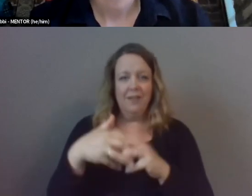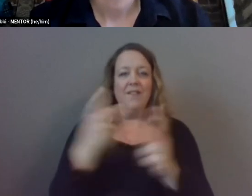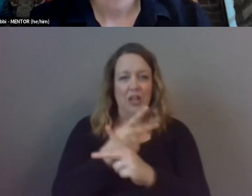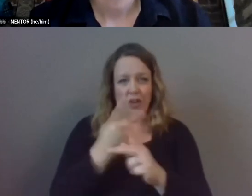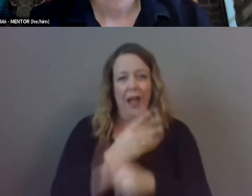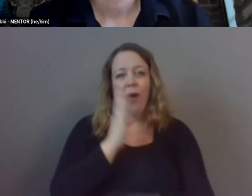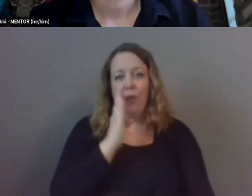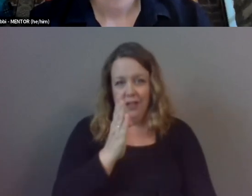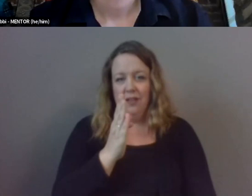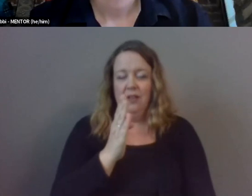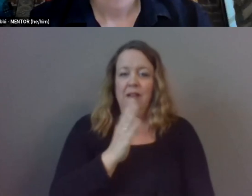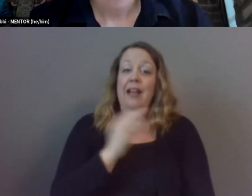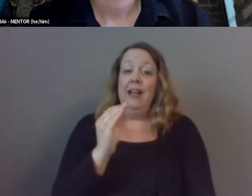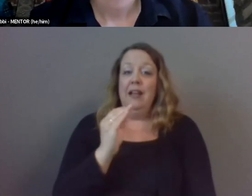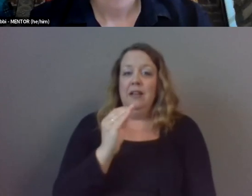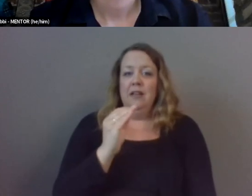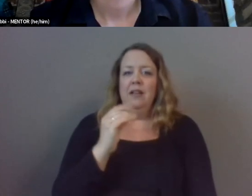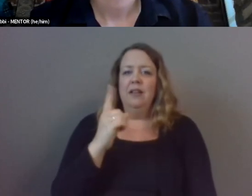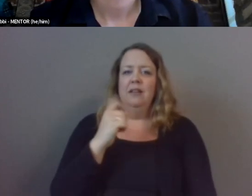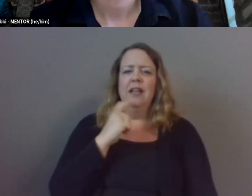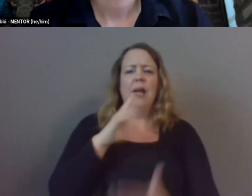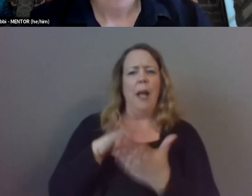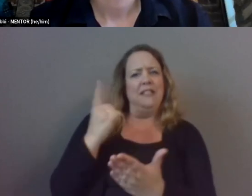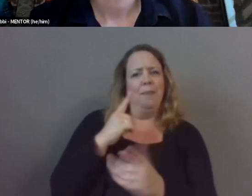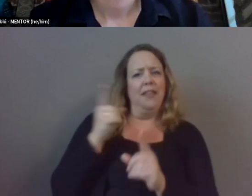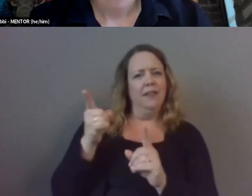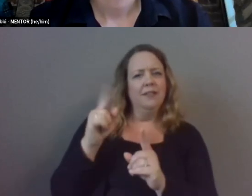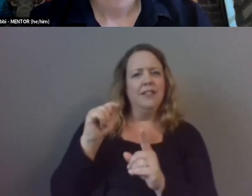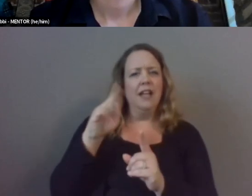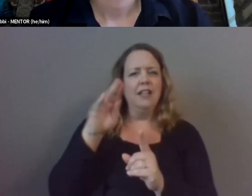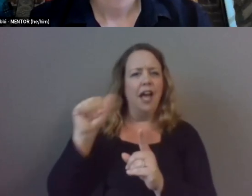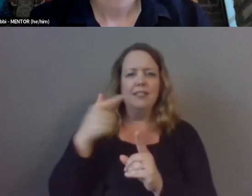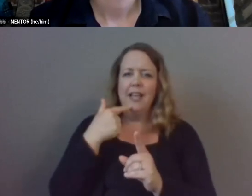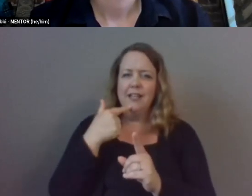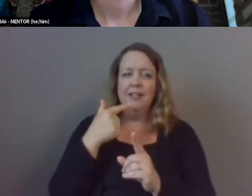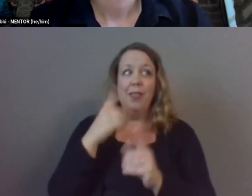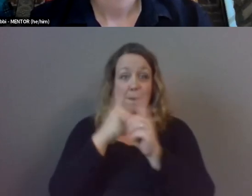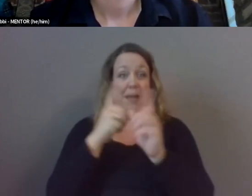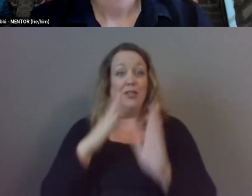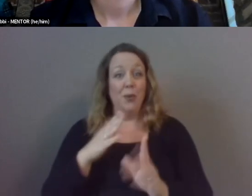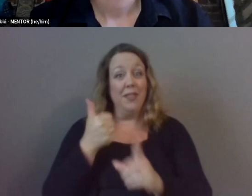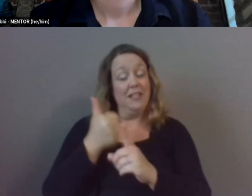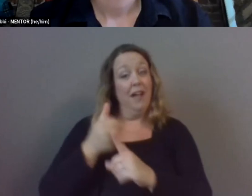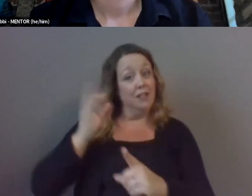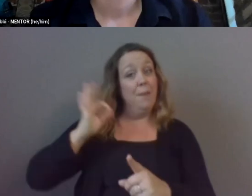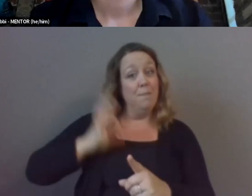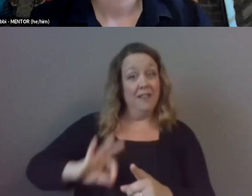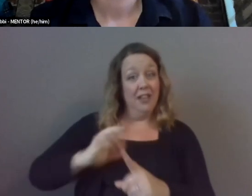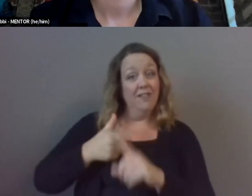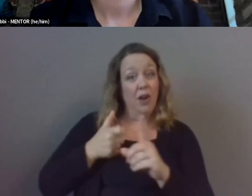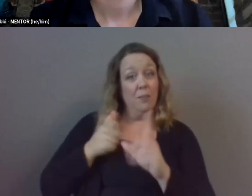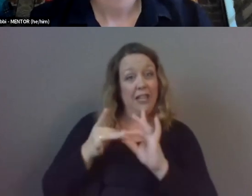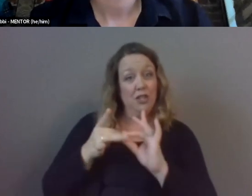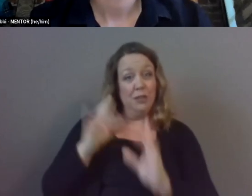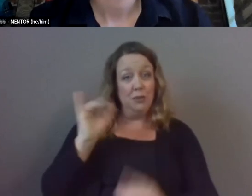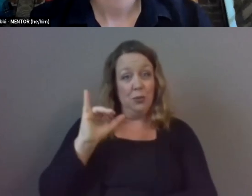touching on something that tatiana said as well that the mentor gets something out of the relationship that's true and not only that